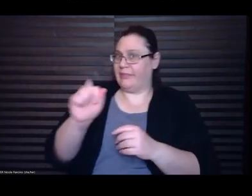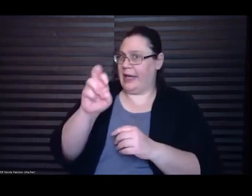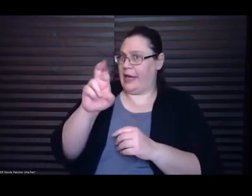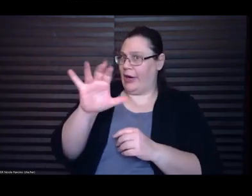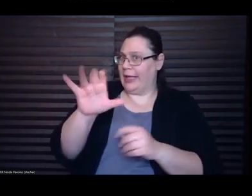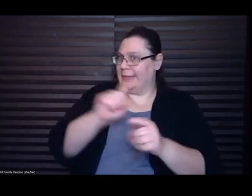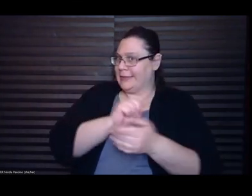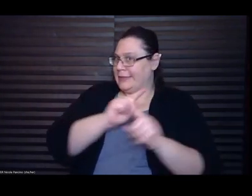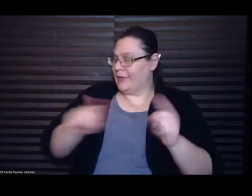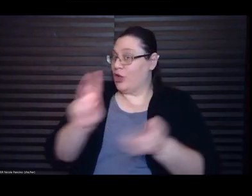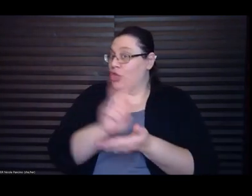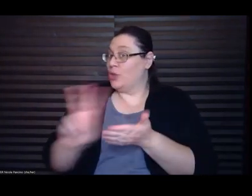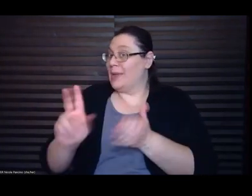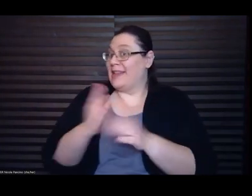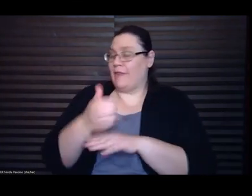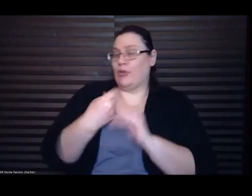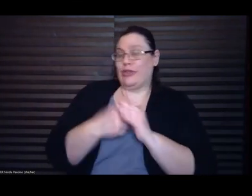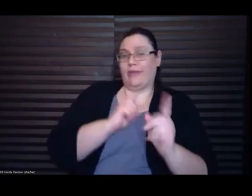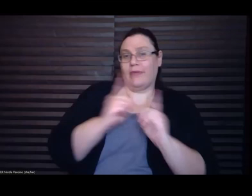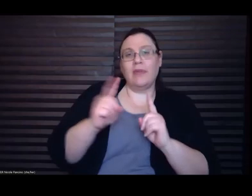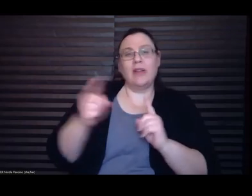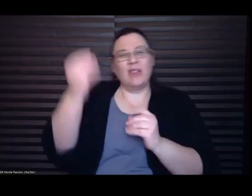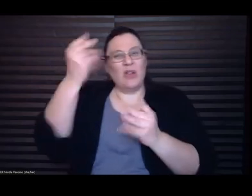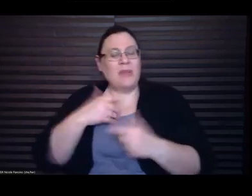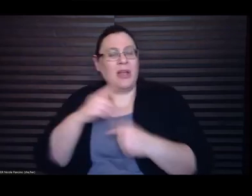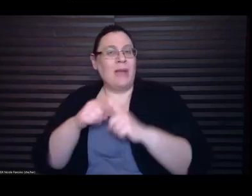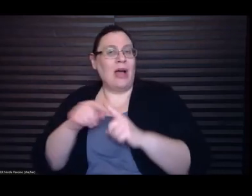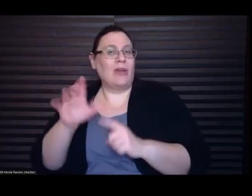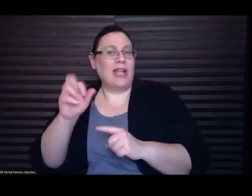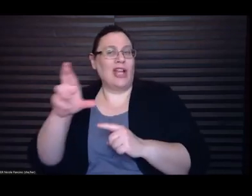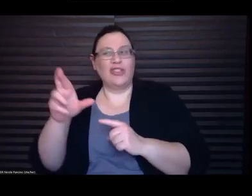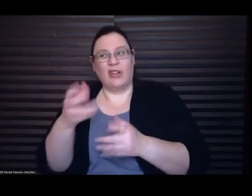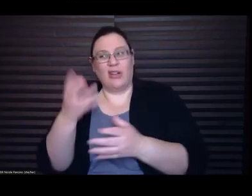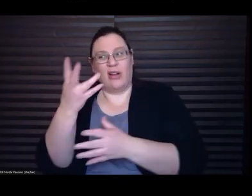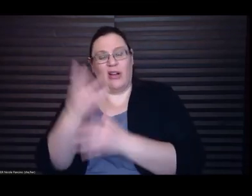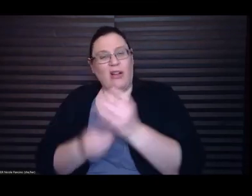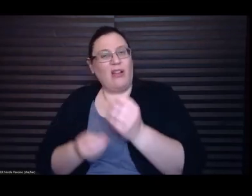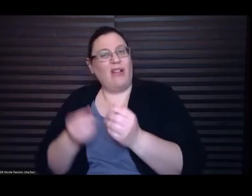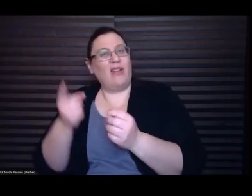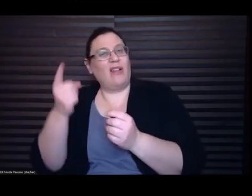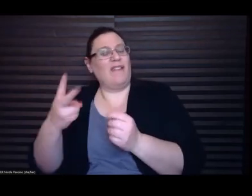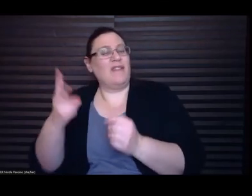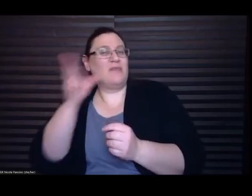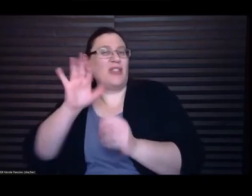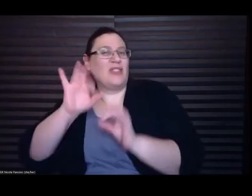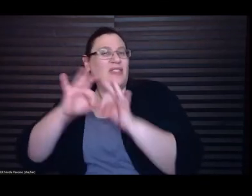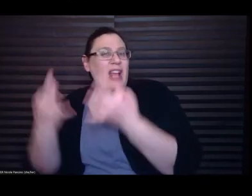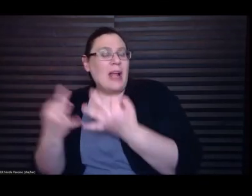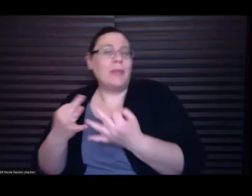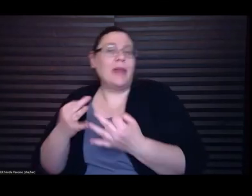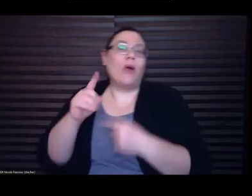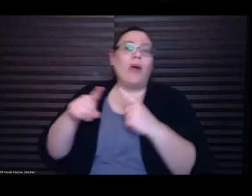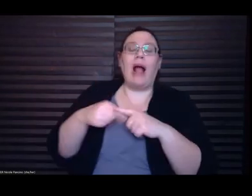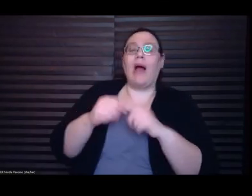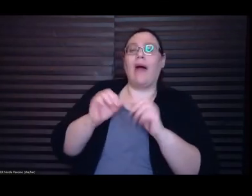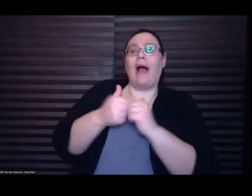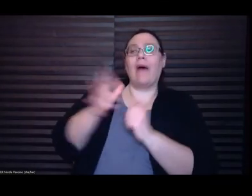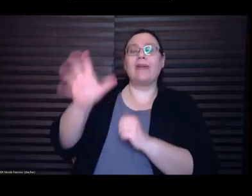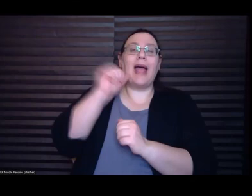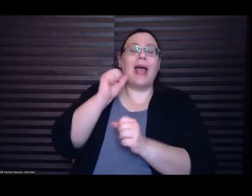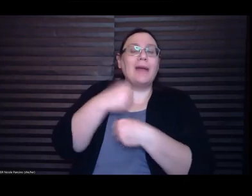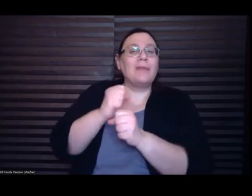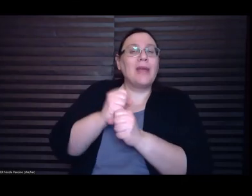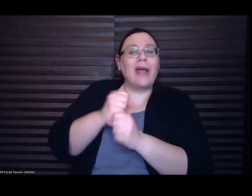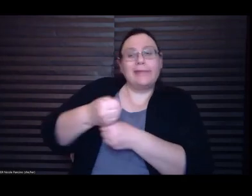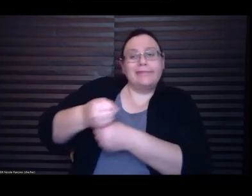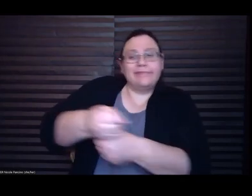He tells me about the aunt he loved who made potions with fox hair and hemp. How she was buried with a corn husk doll she made of herself. Still, he